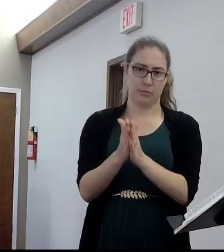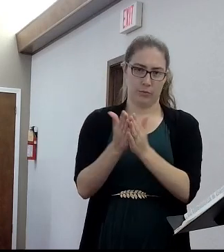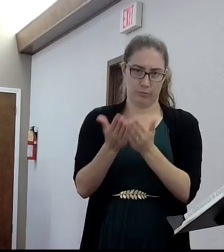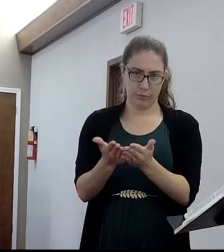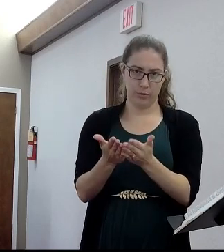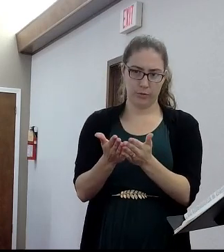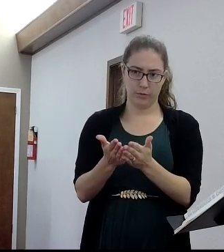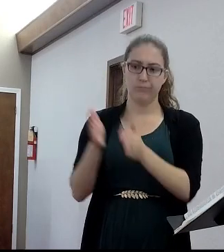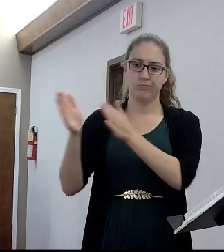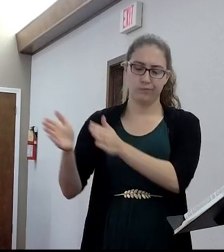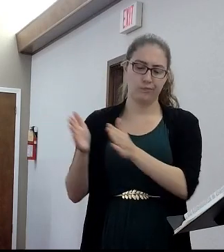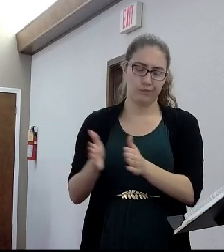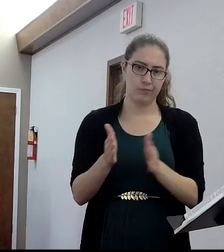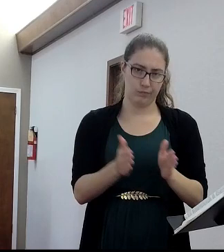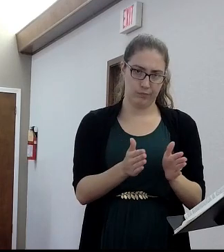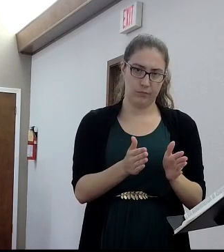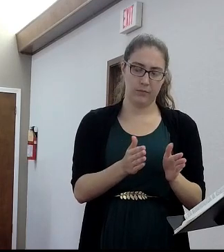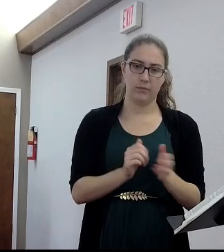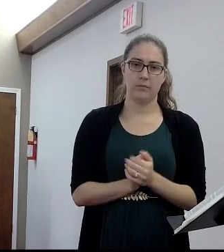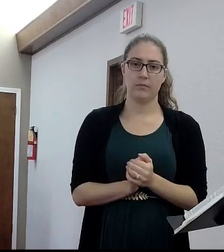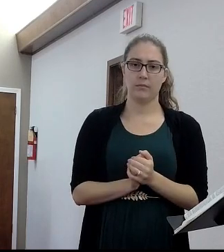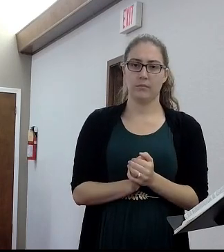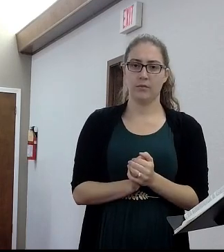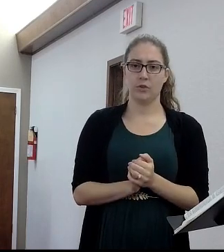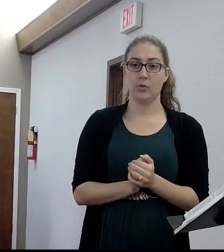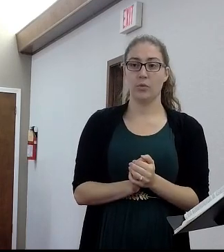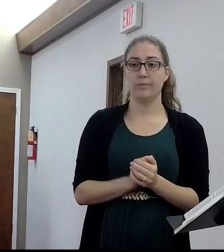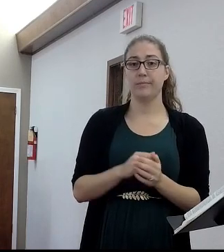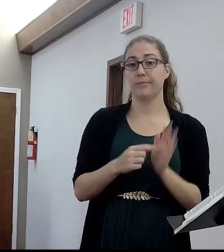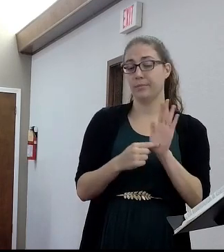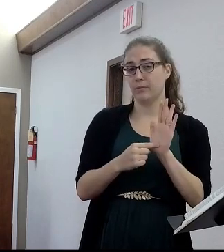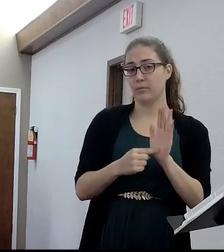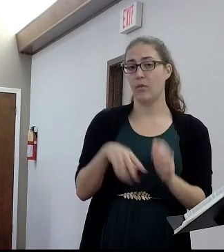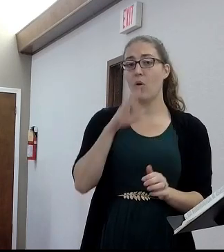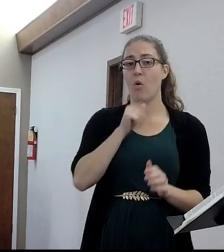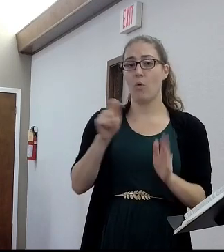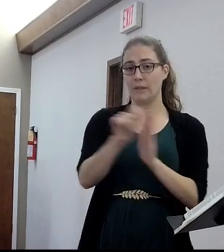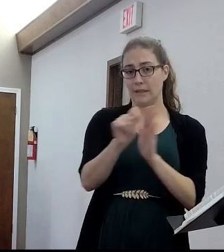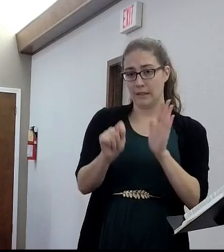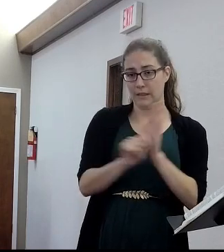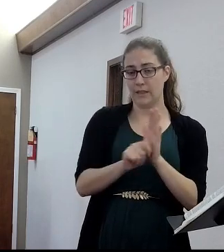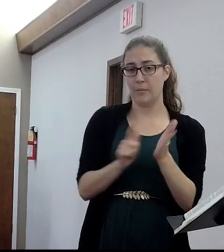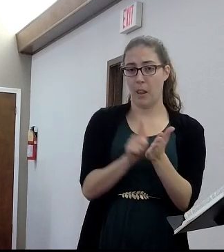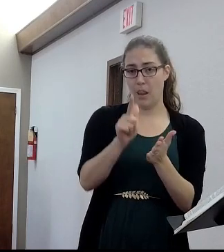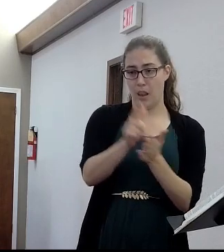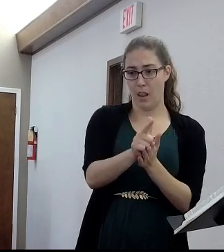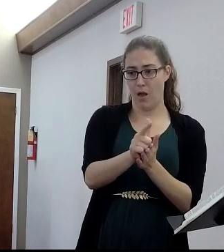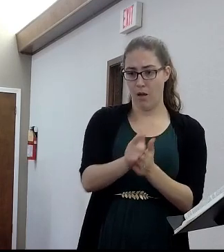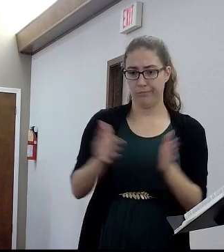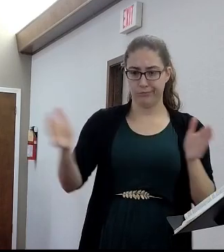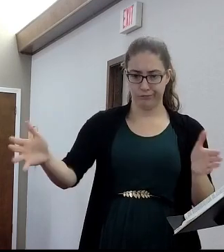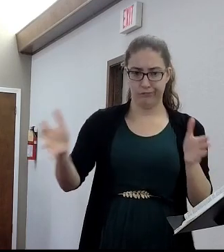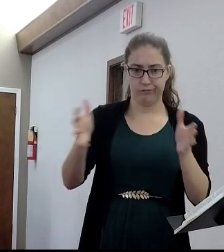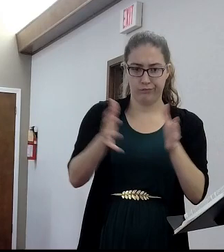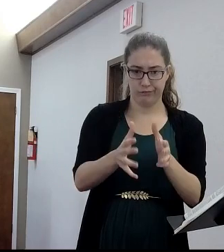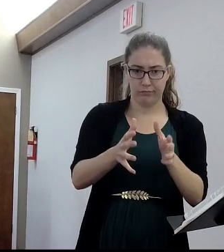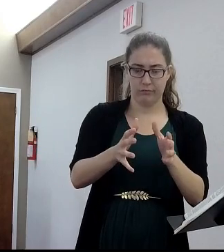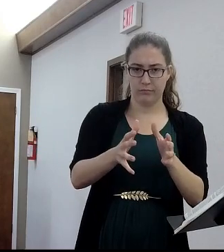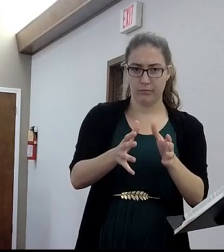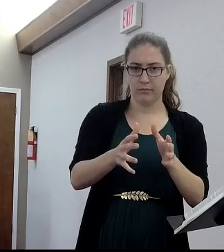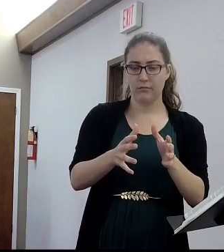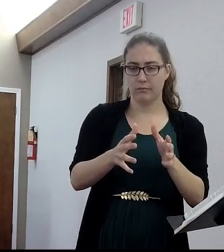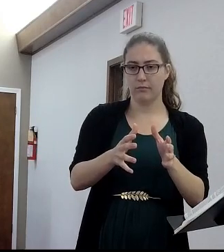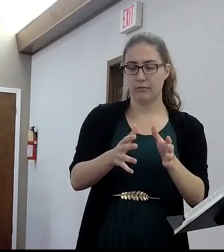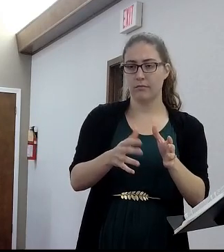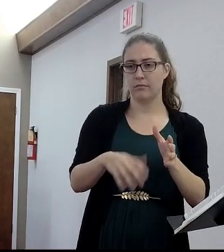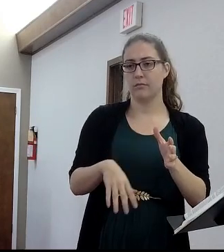all of the Old Testament law is arranged together, Genesis through Deuteronomy. And then, after that, you have the history